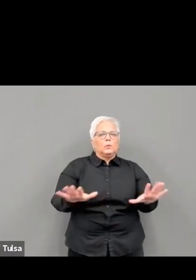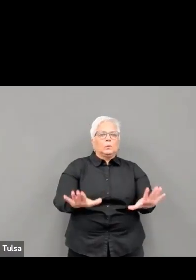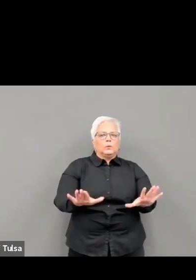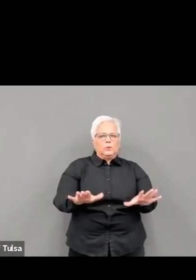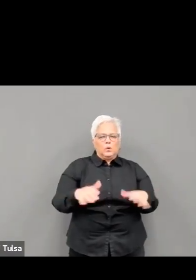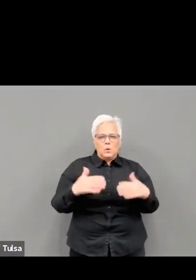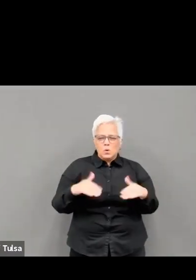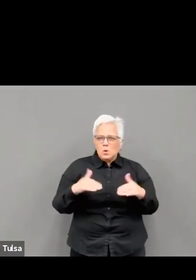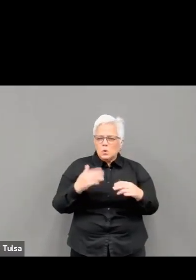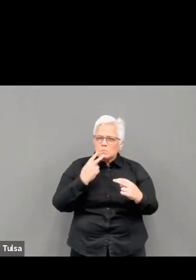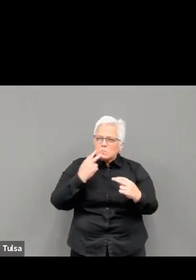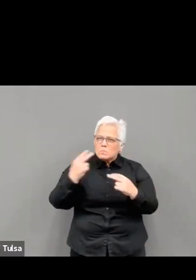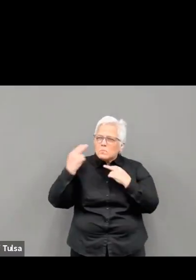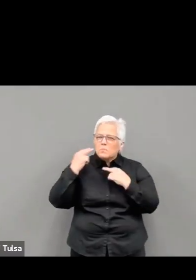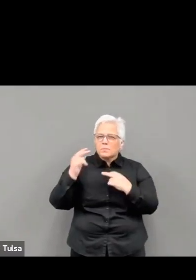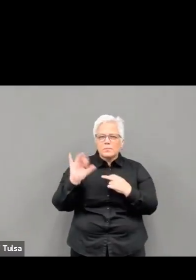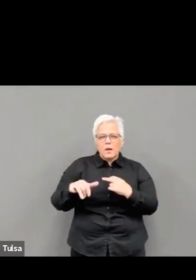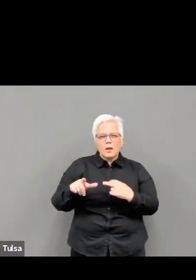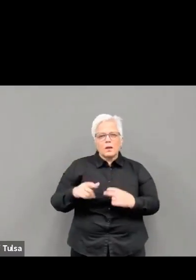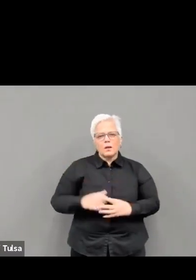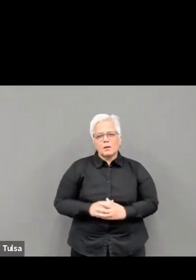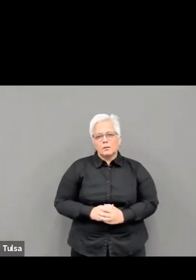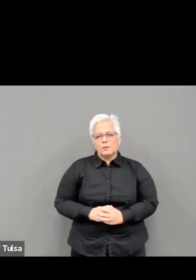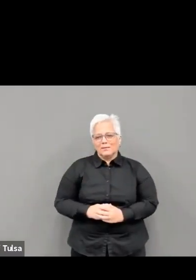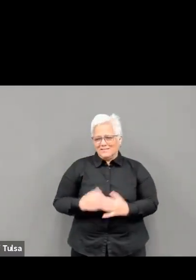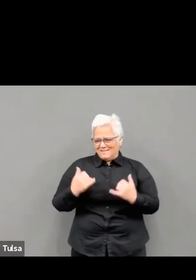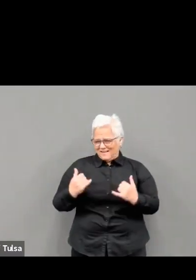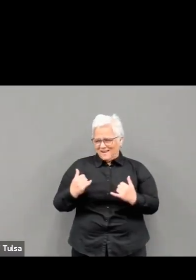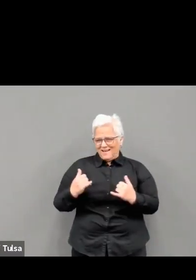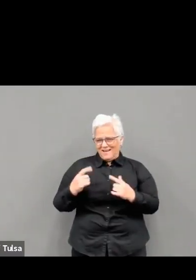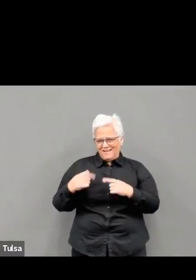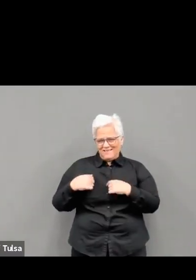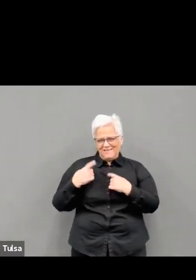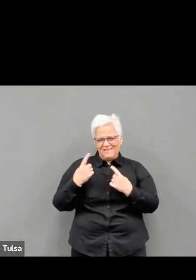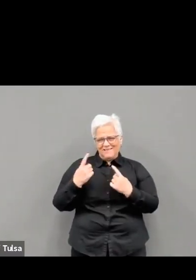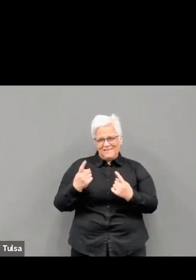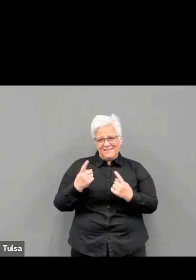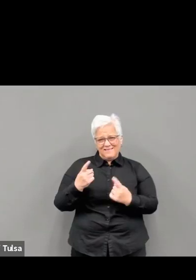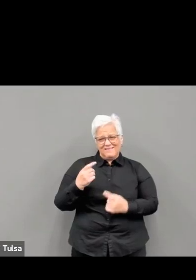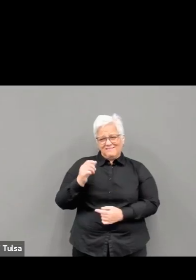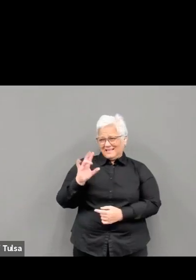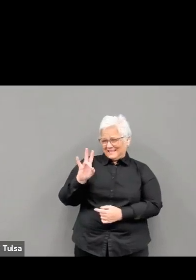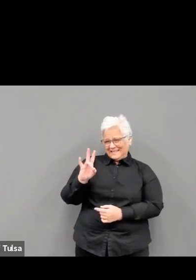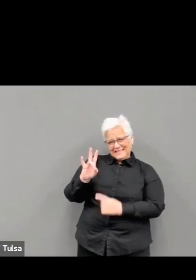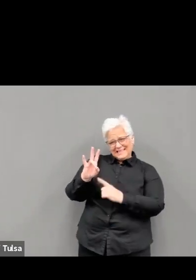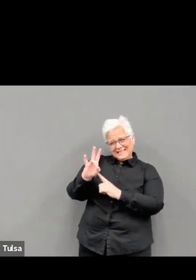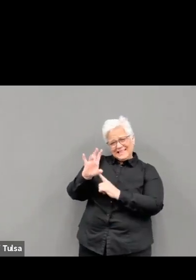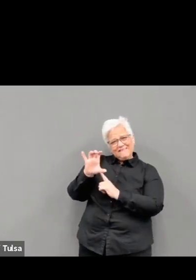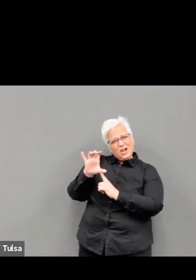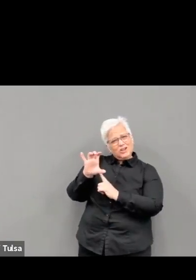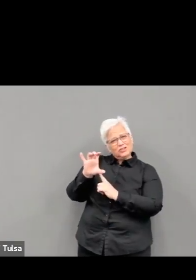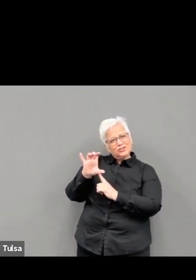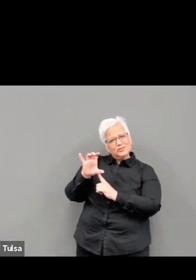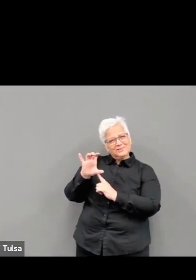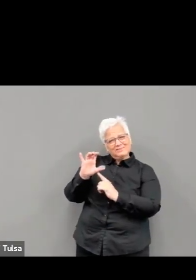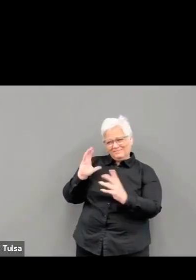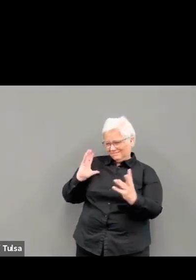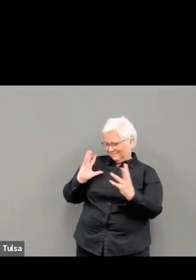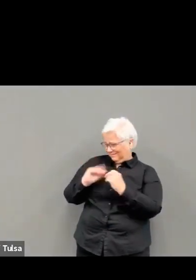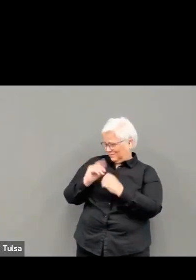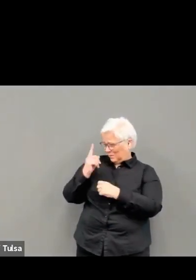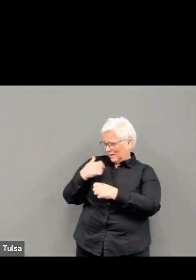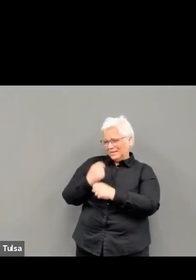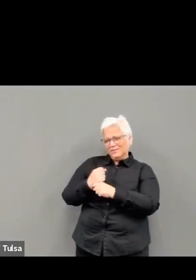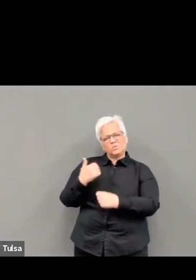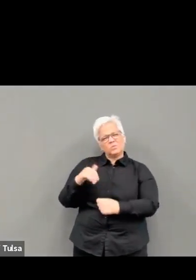In the last year, we've lost over 700 of our neighbors to COVID-19. There is no